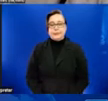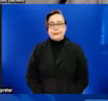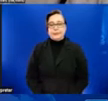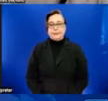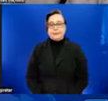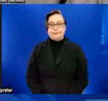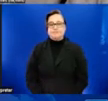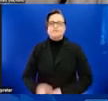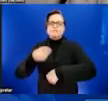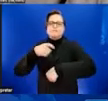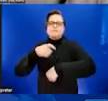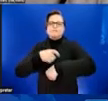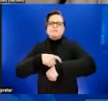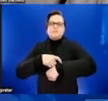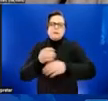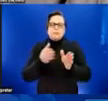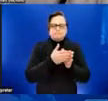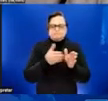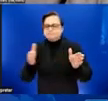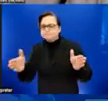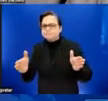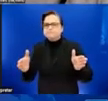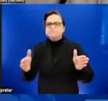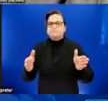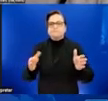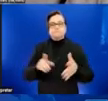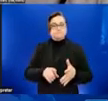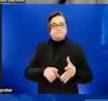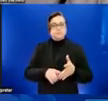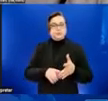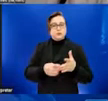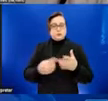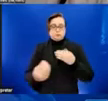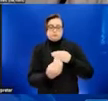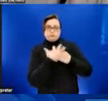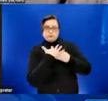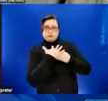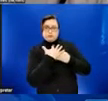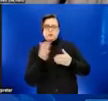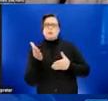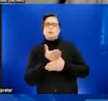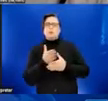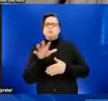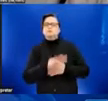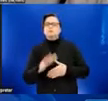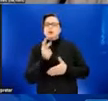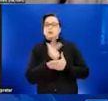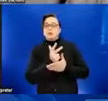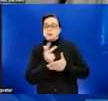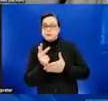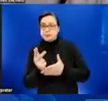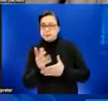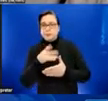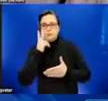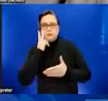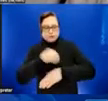In terms of timelines, symptoms usually start within three weeks of exposure to the virus, and the illness typically lasts two to four weeks.